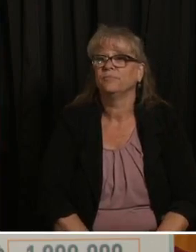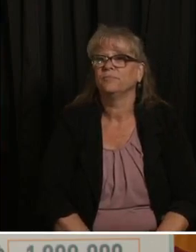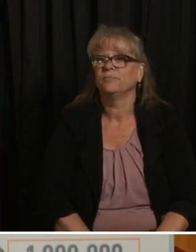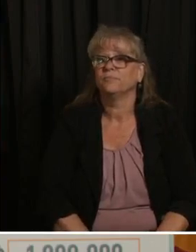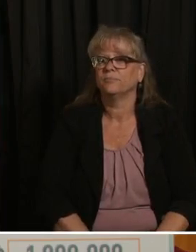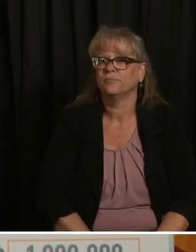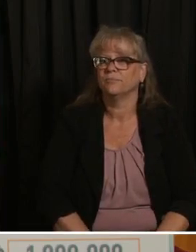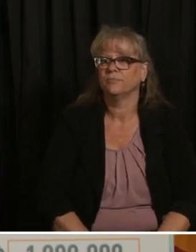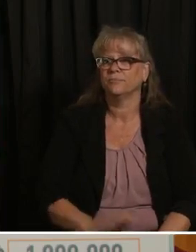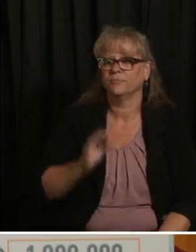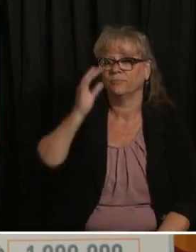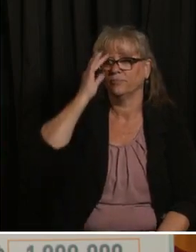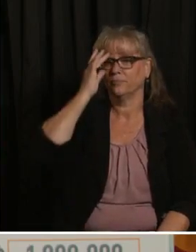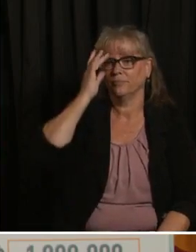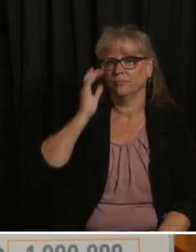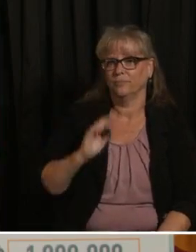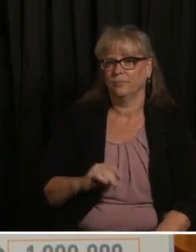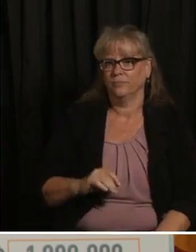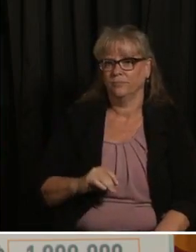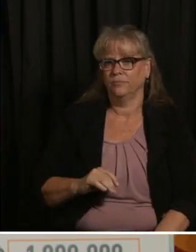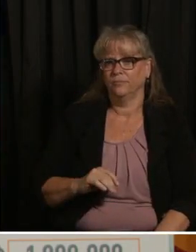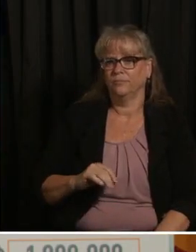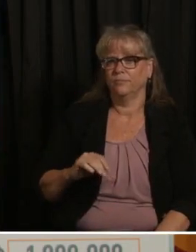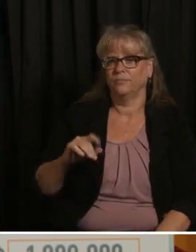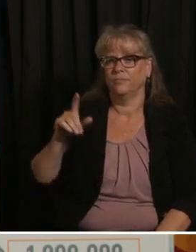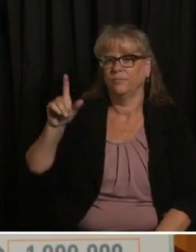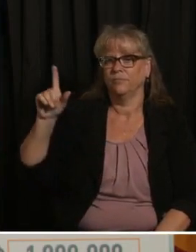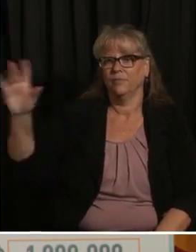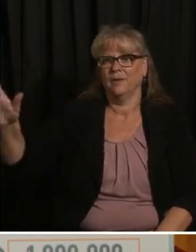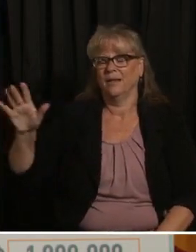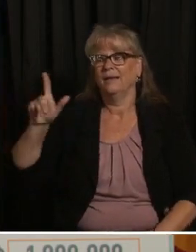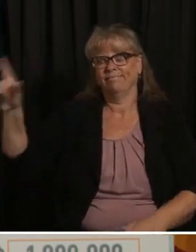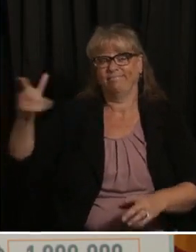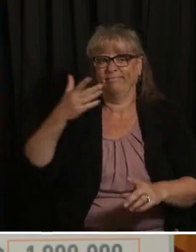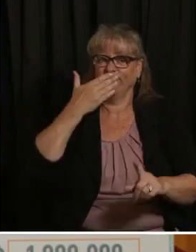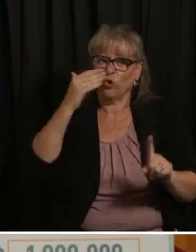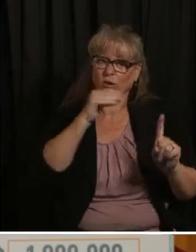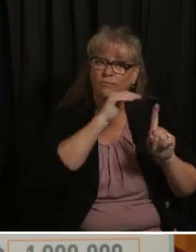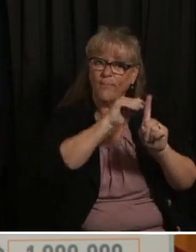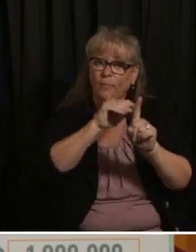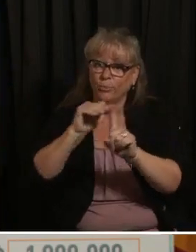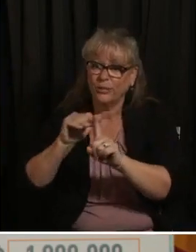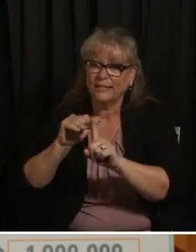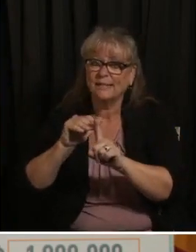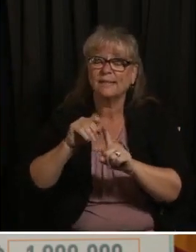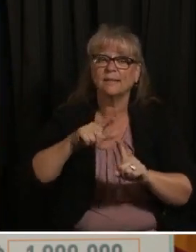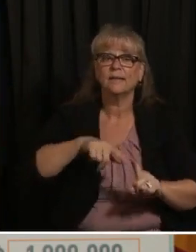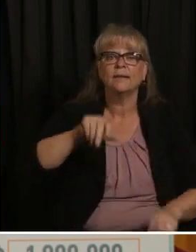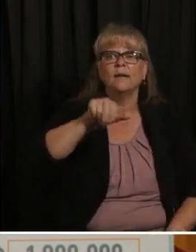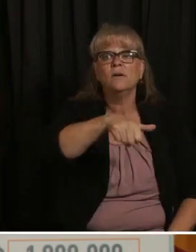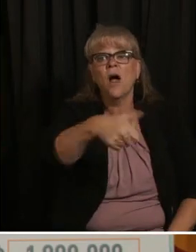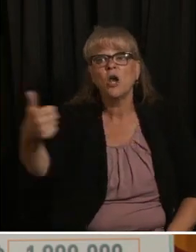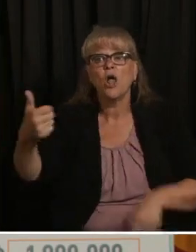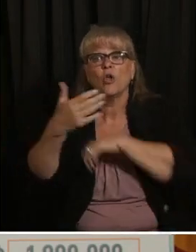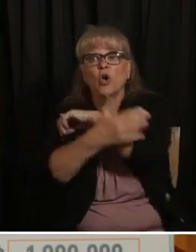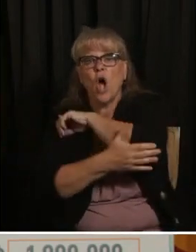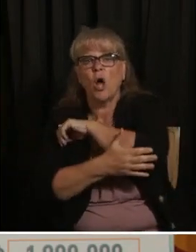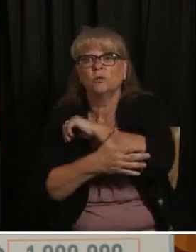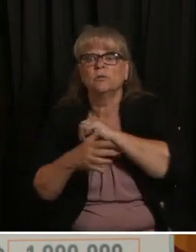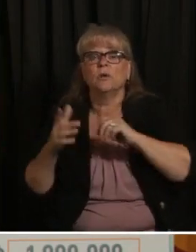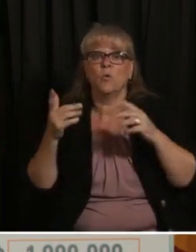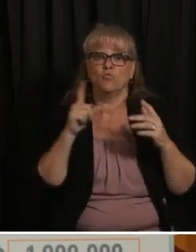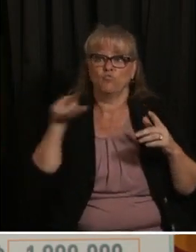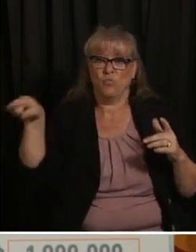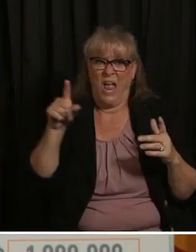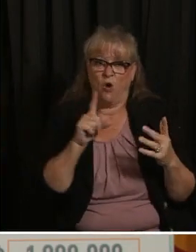you know and that's a good reminder there are people in other parts of the world where they would do anything to get the vaccine that we just take for granted that